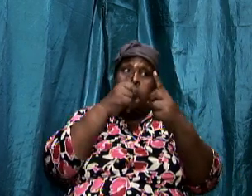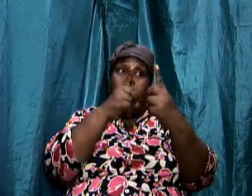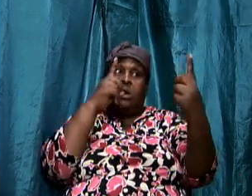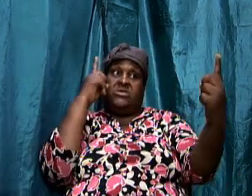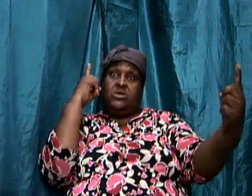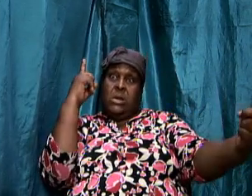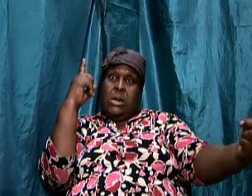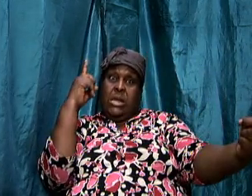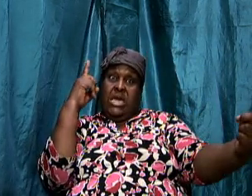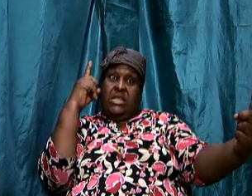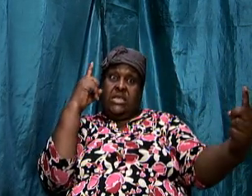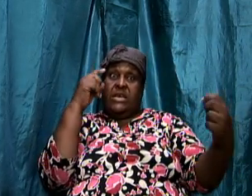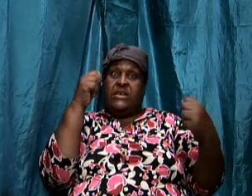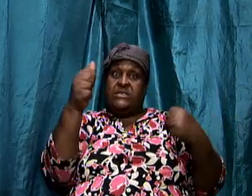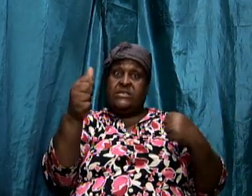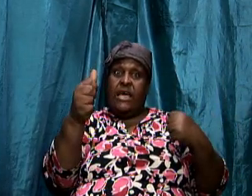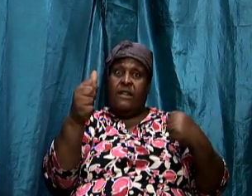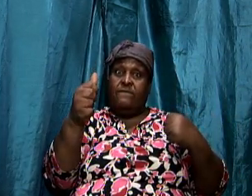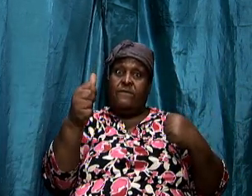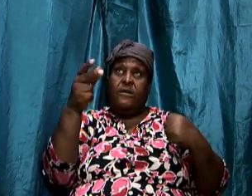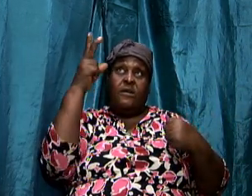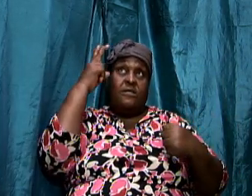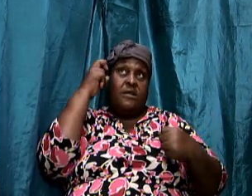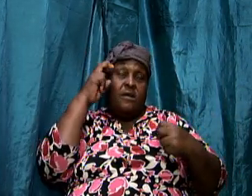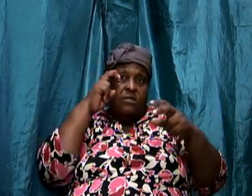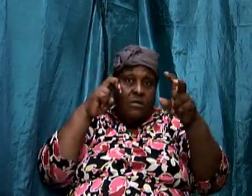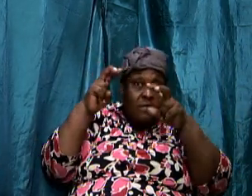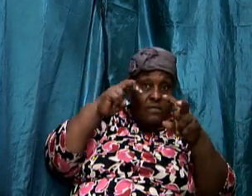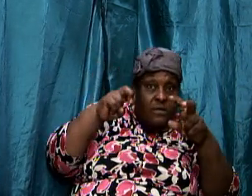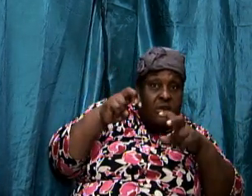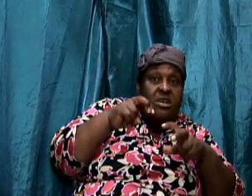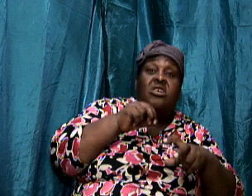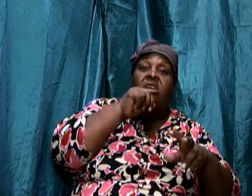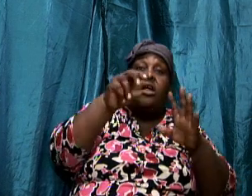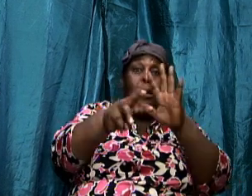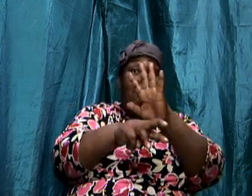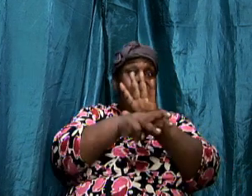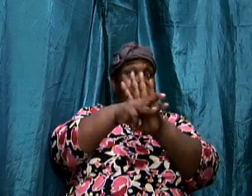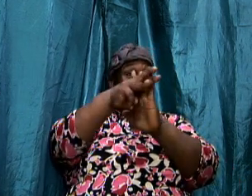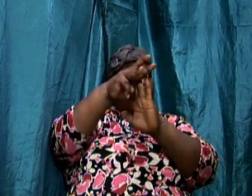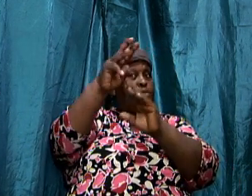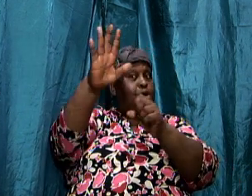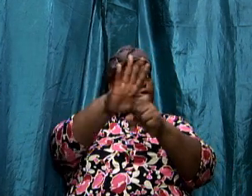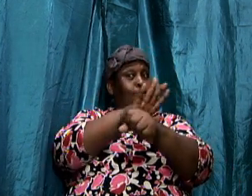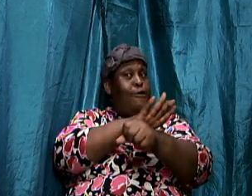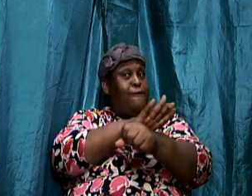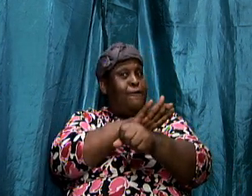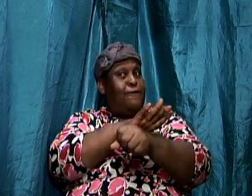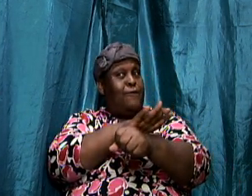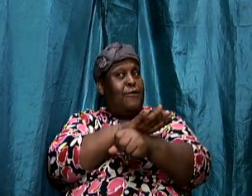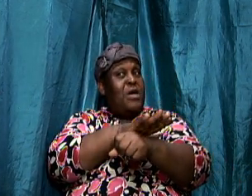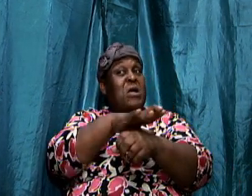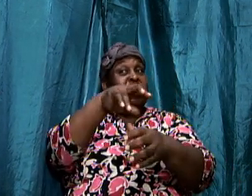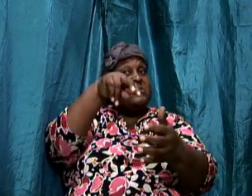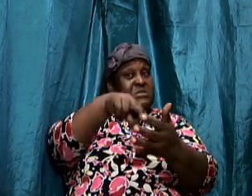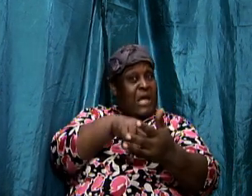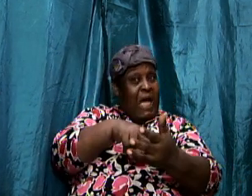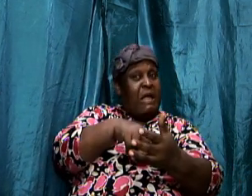those who are not mature enough to stand in the face of his constant hassling